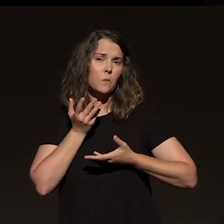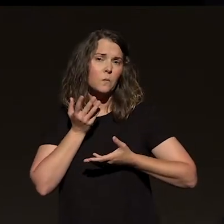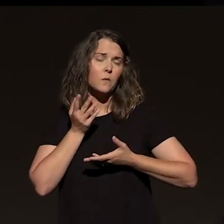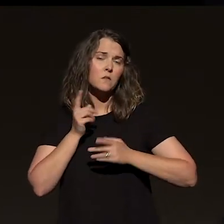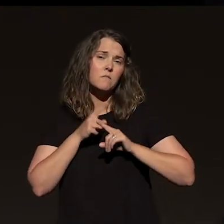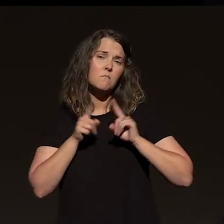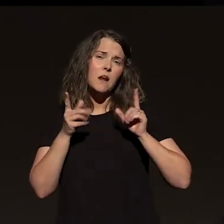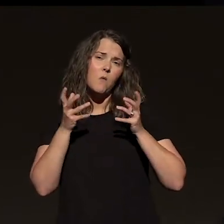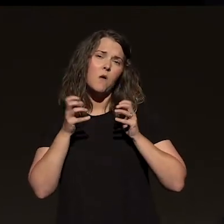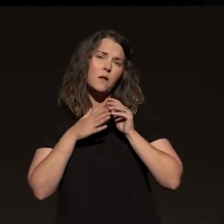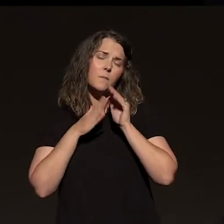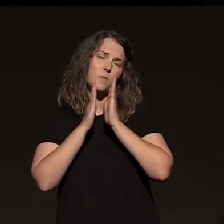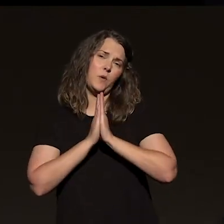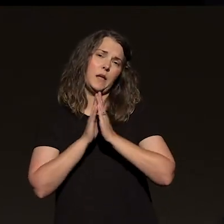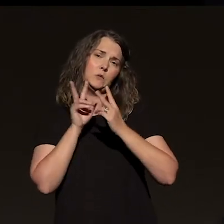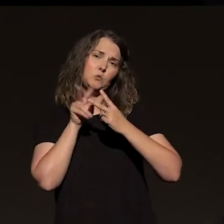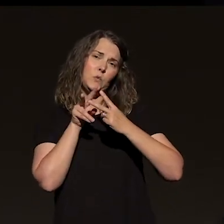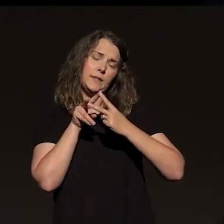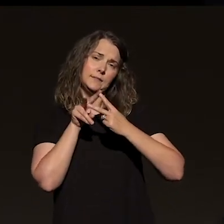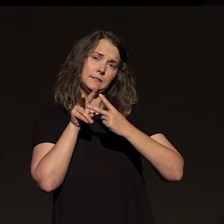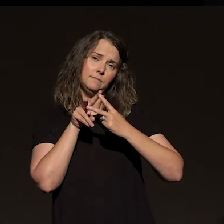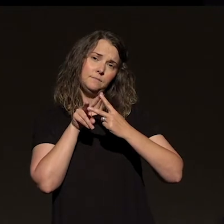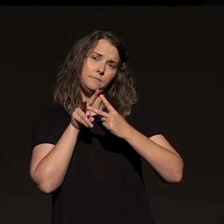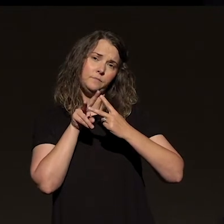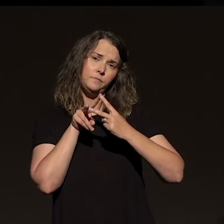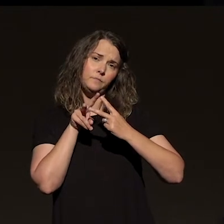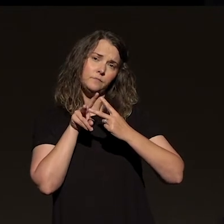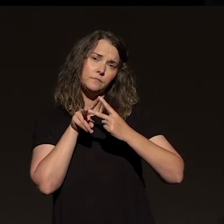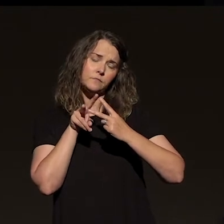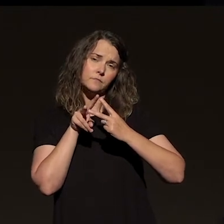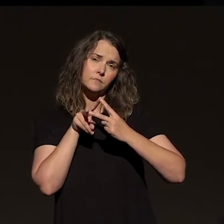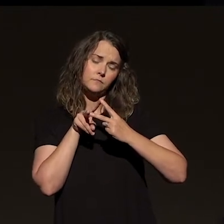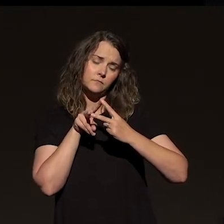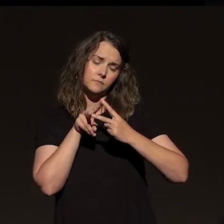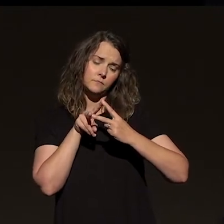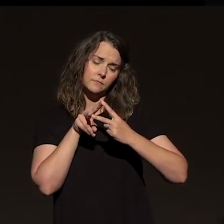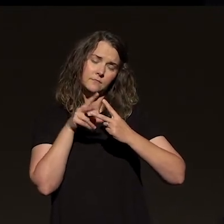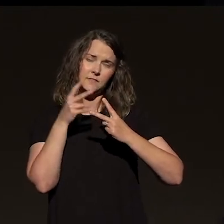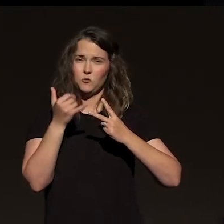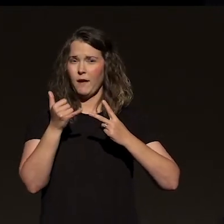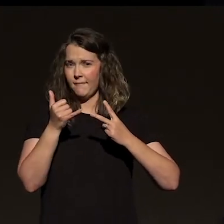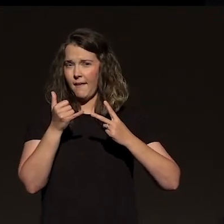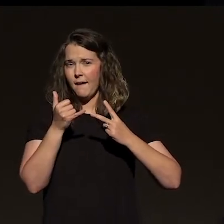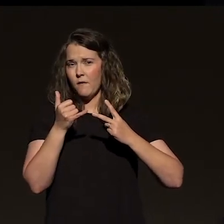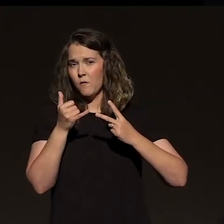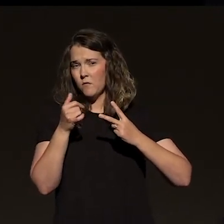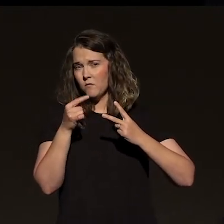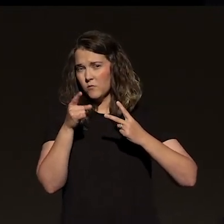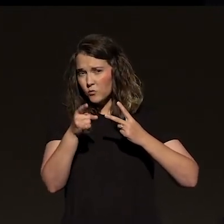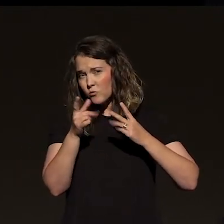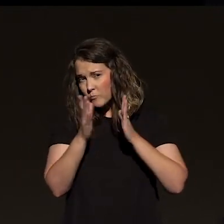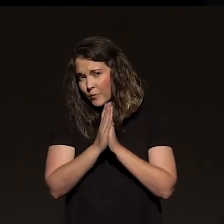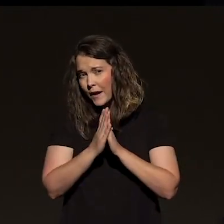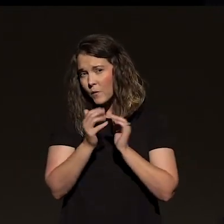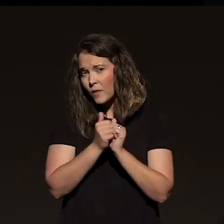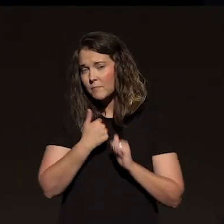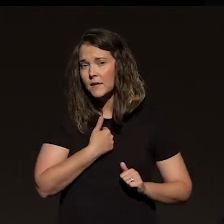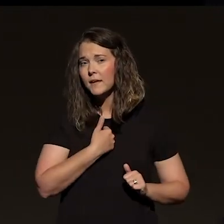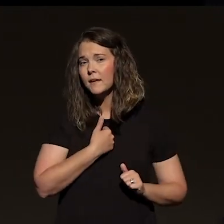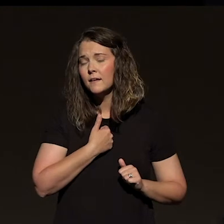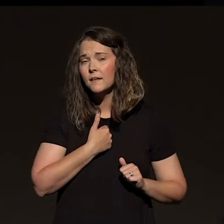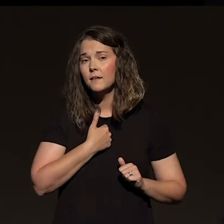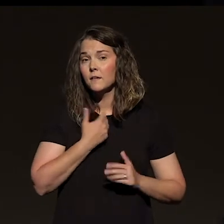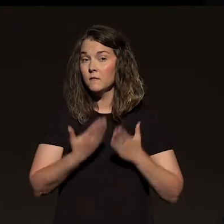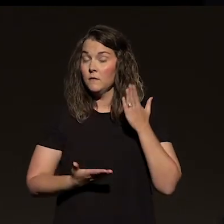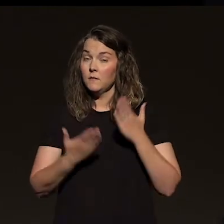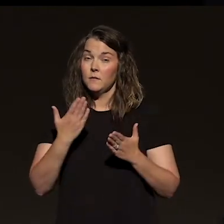lead us to pray two things. Would you pray with me right now, just right now where you are? Would you just close your eyes if that would help you? Maybe